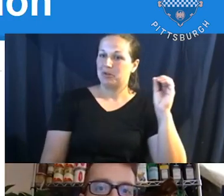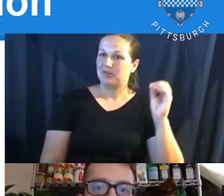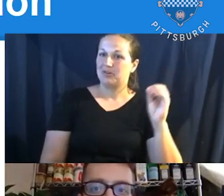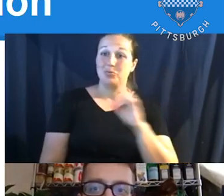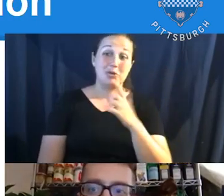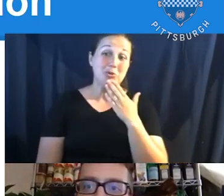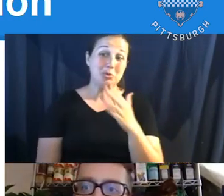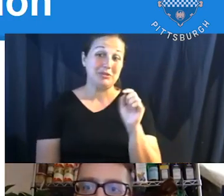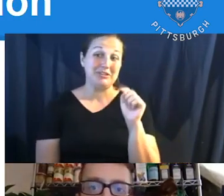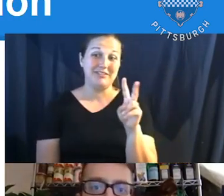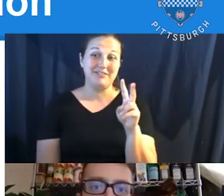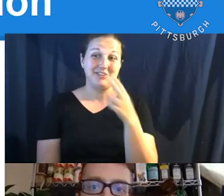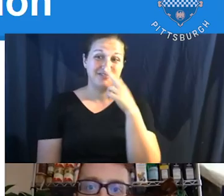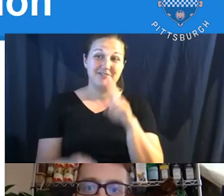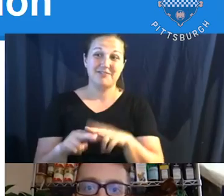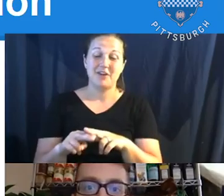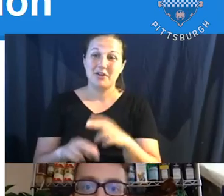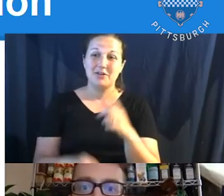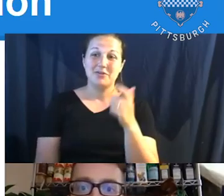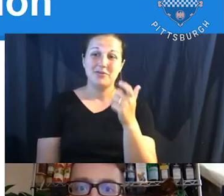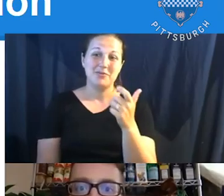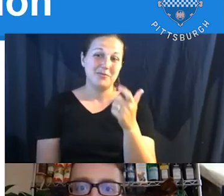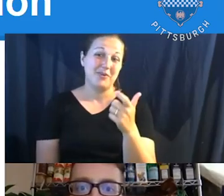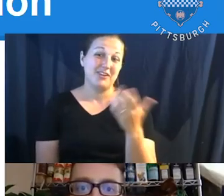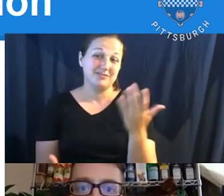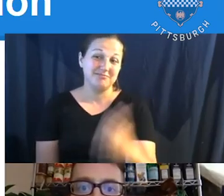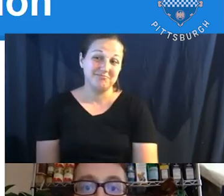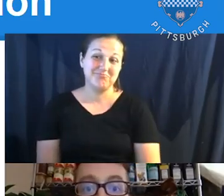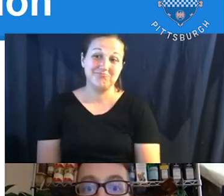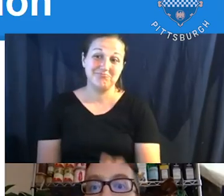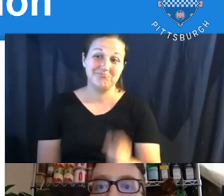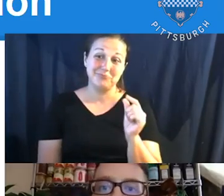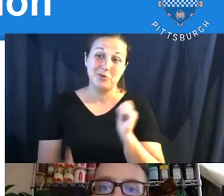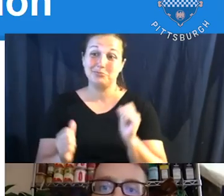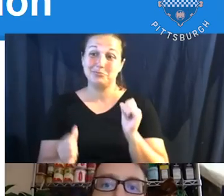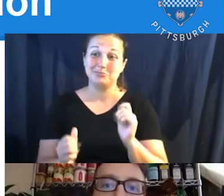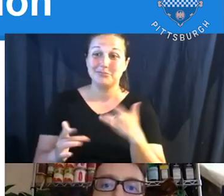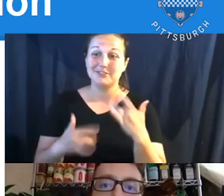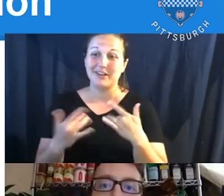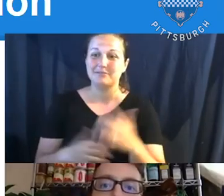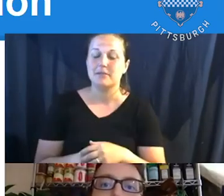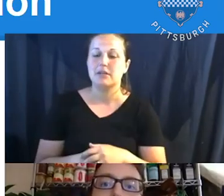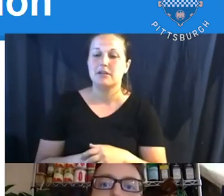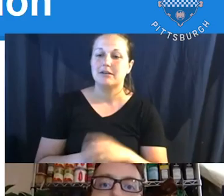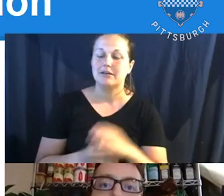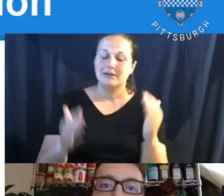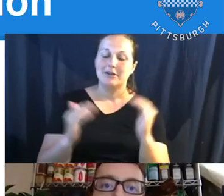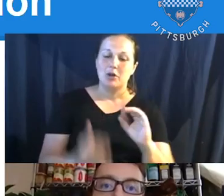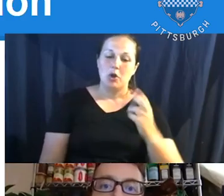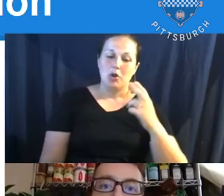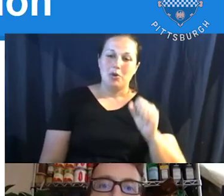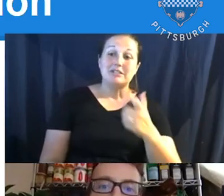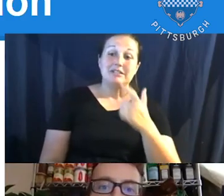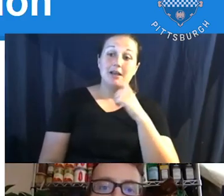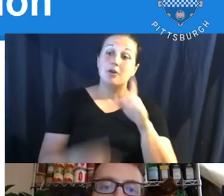honest with you. Sometimes they, they give reality TV a run for their money. There's a question from Chris. What's the status of the parks tax? When will the city